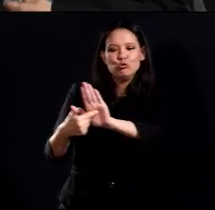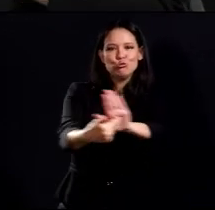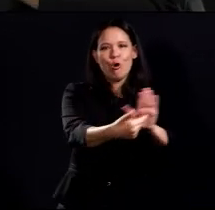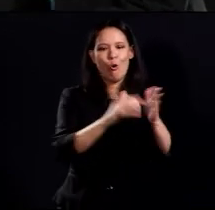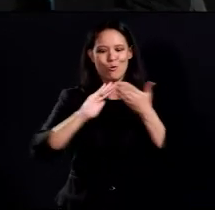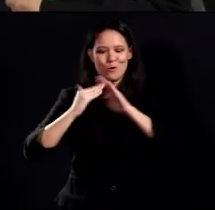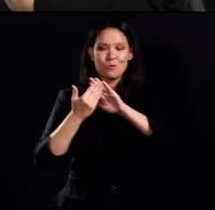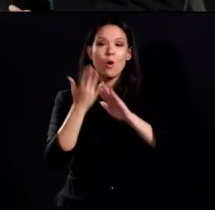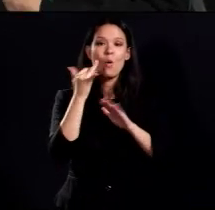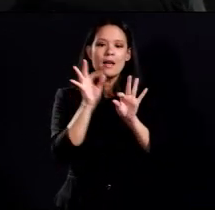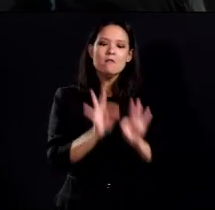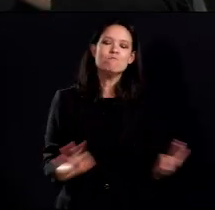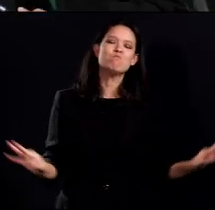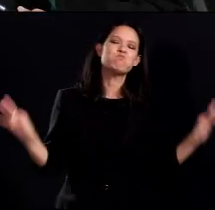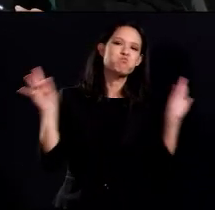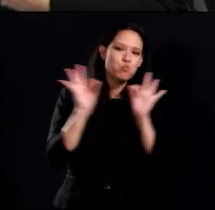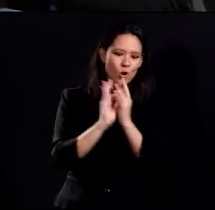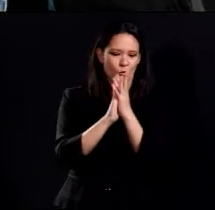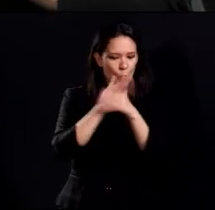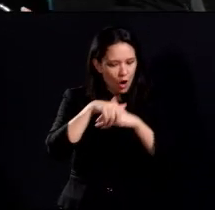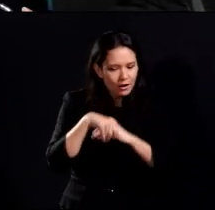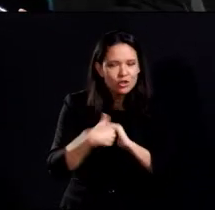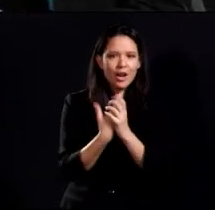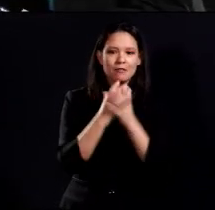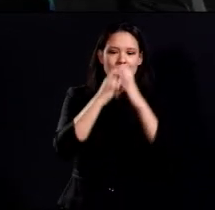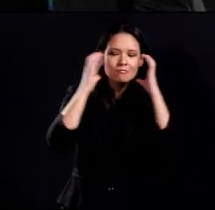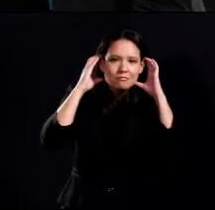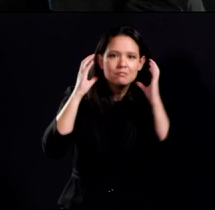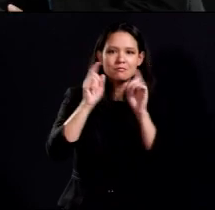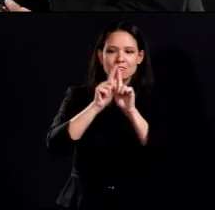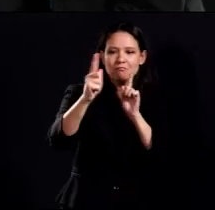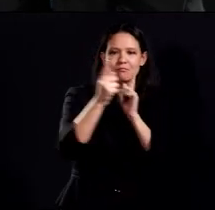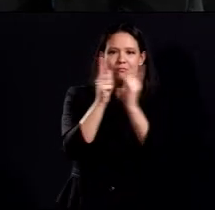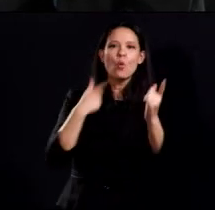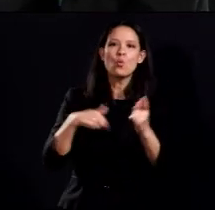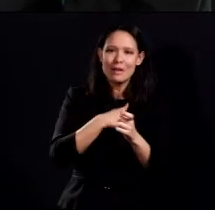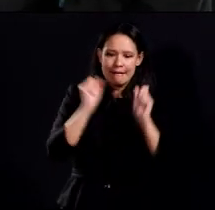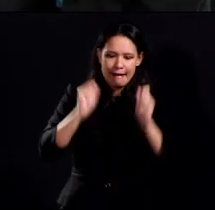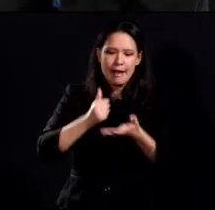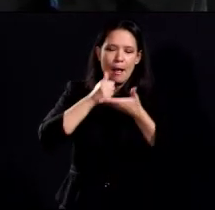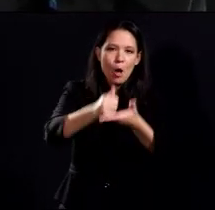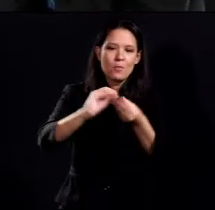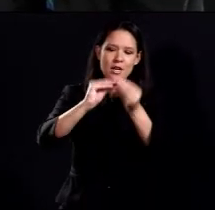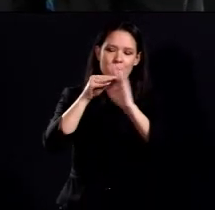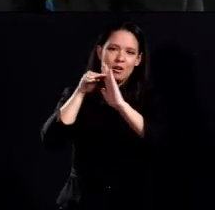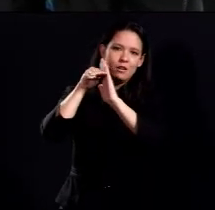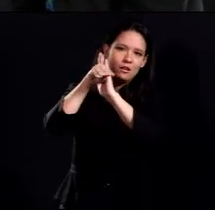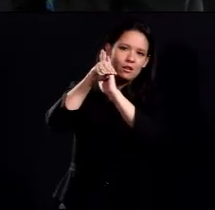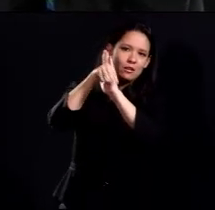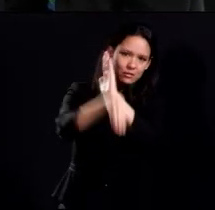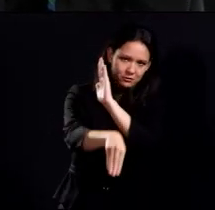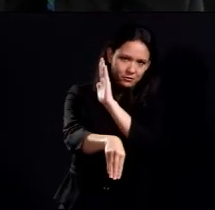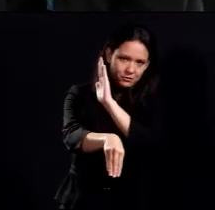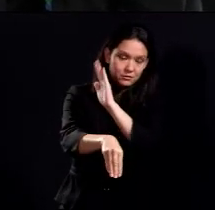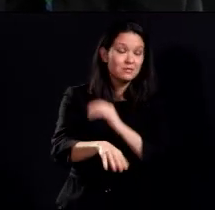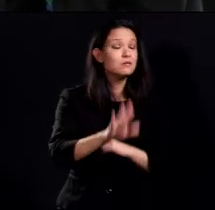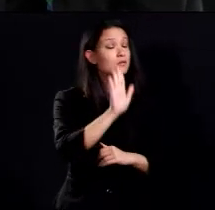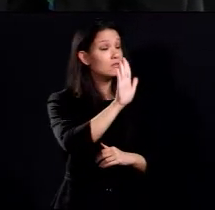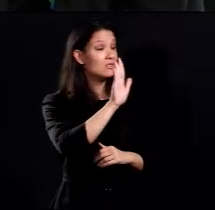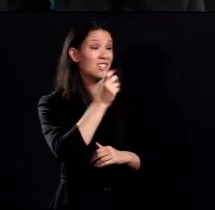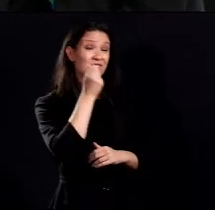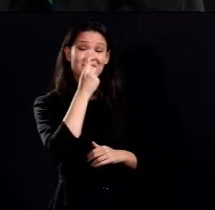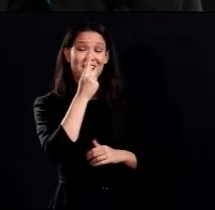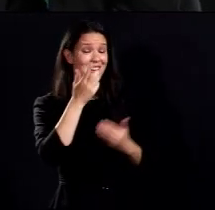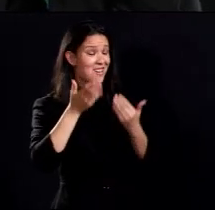why those measures are in place, that we can make a difference and flatten that curve. And there are no easy answers here.